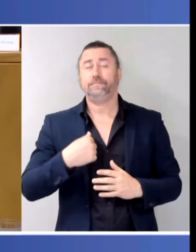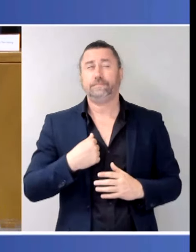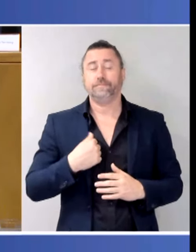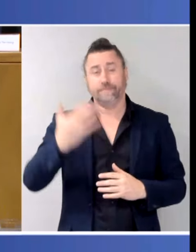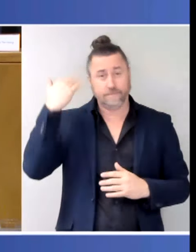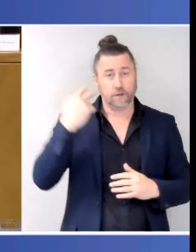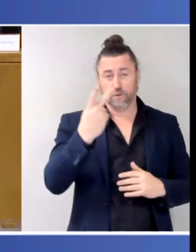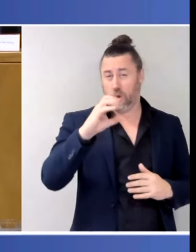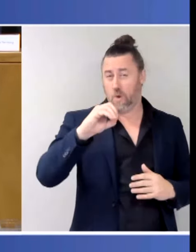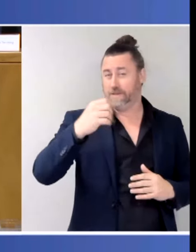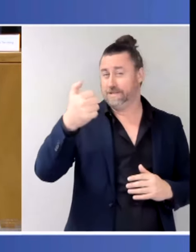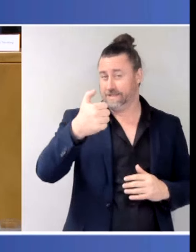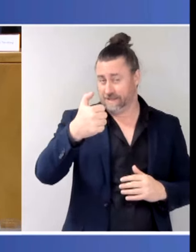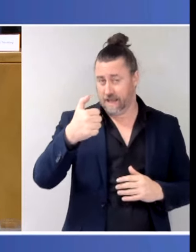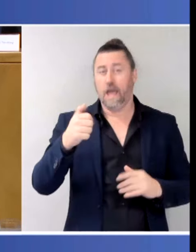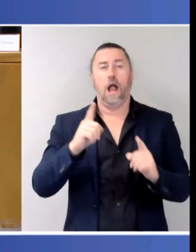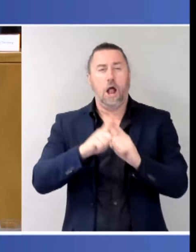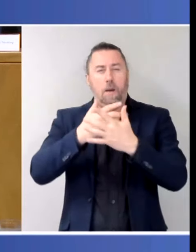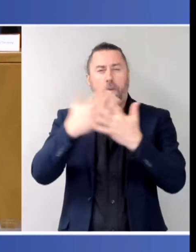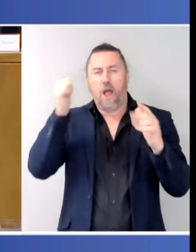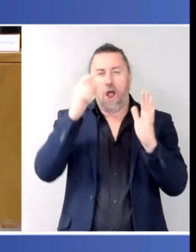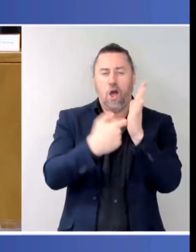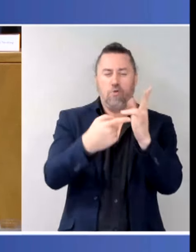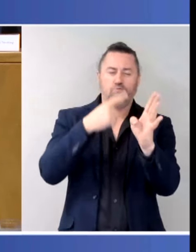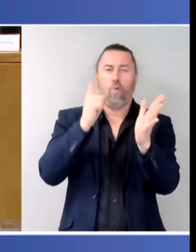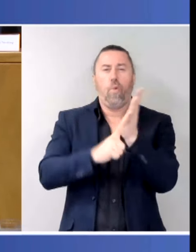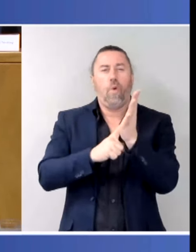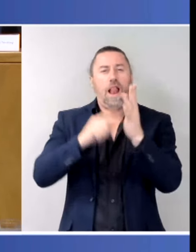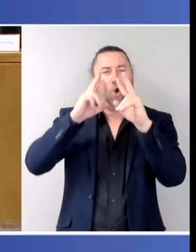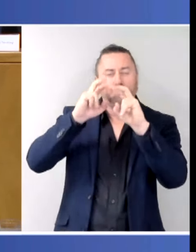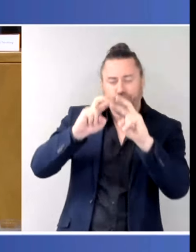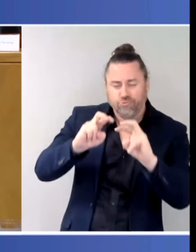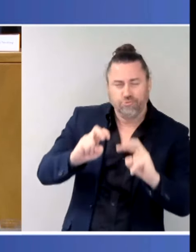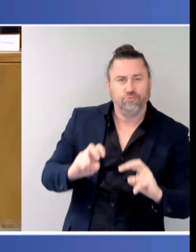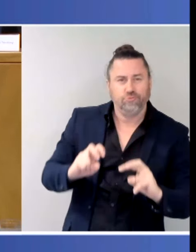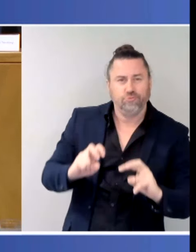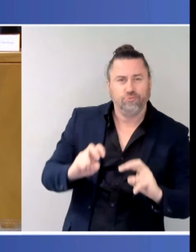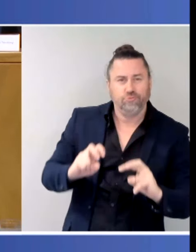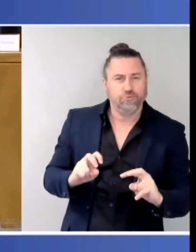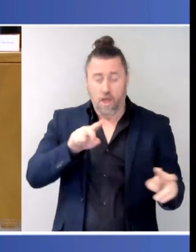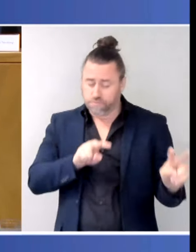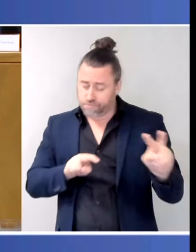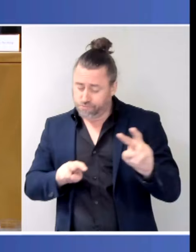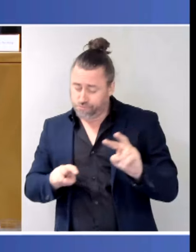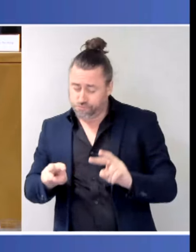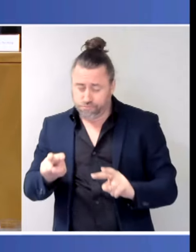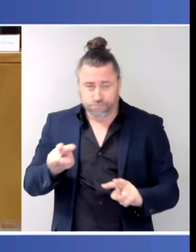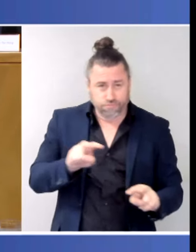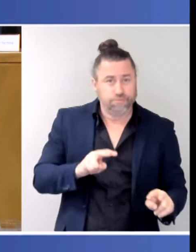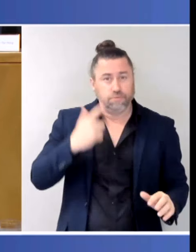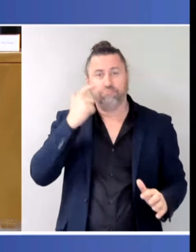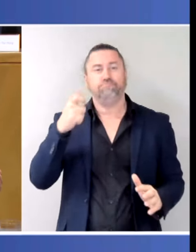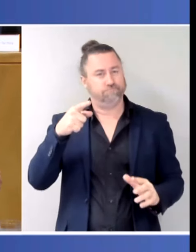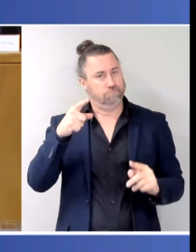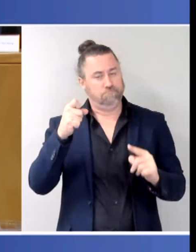and the outcome of that Royal Commission achieved a couple of things. It identified that absolutely this was a priority for the government,